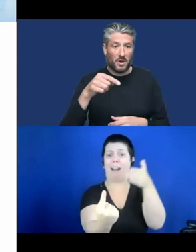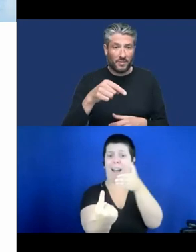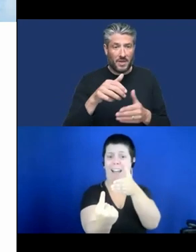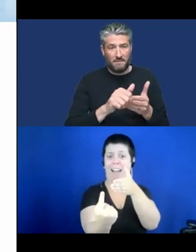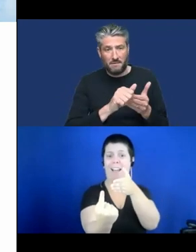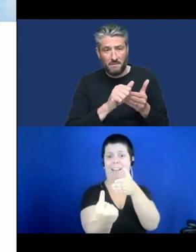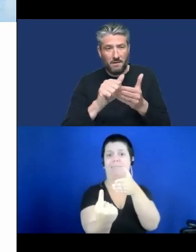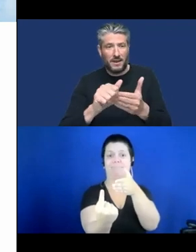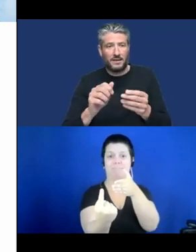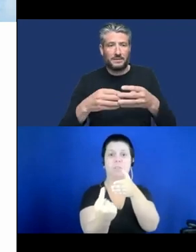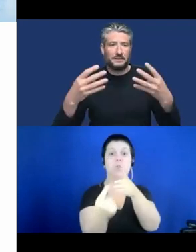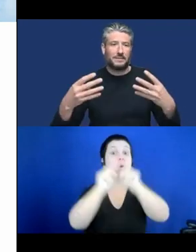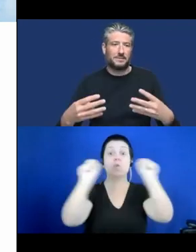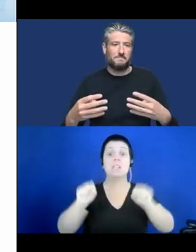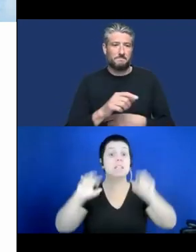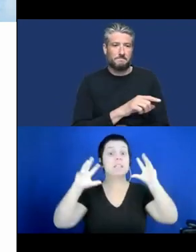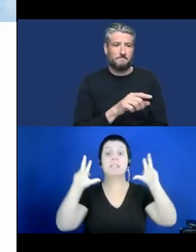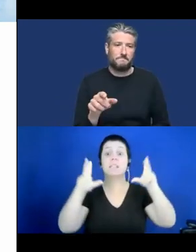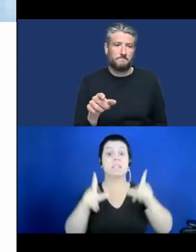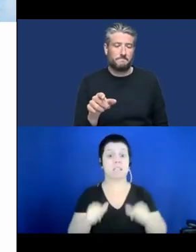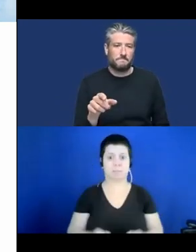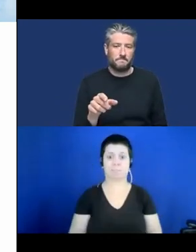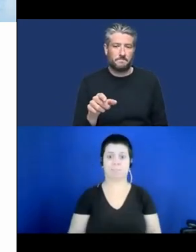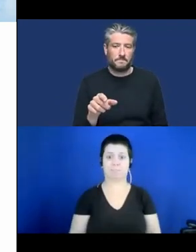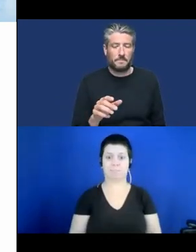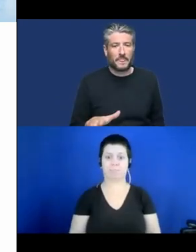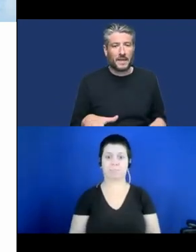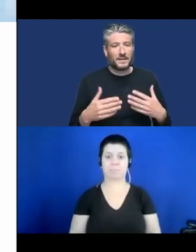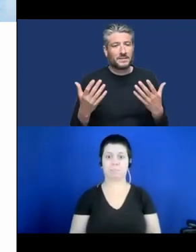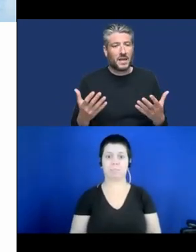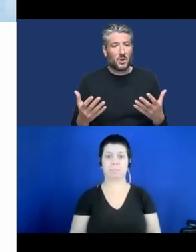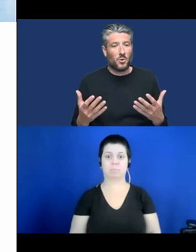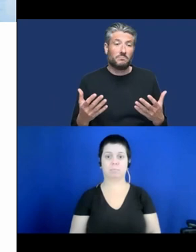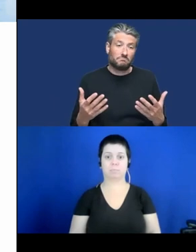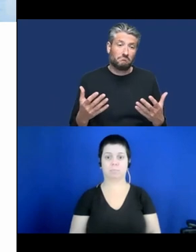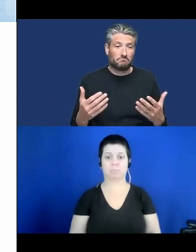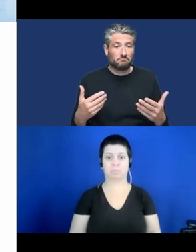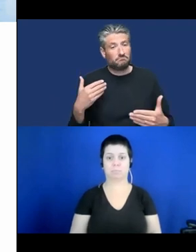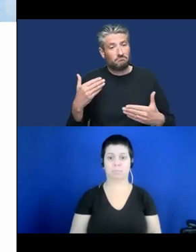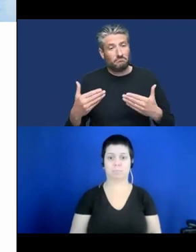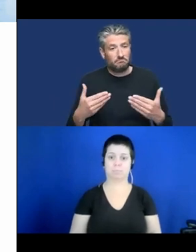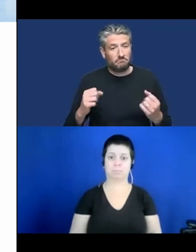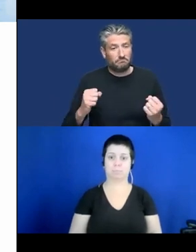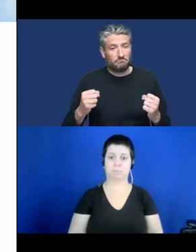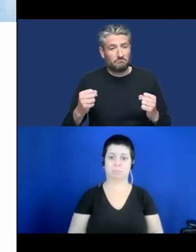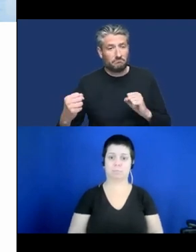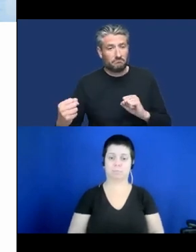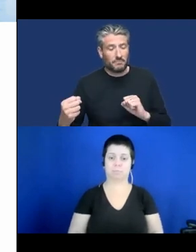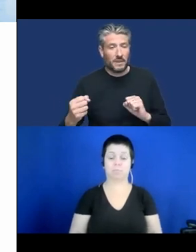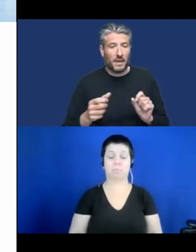and there is a shift today where the patient, the individual, the person